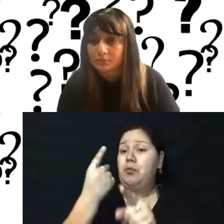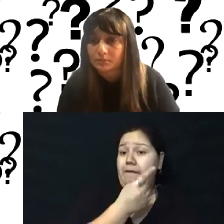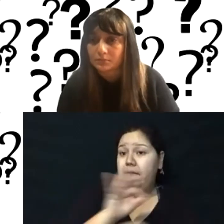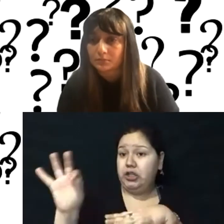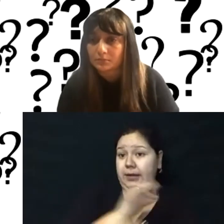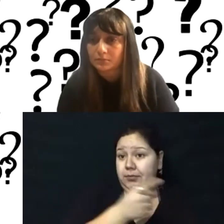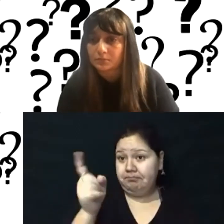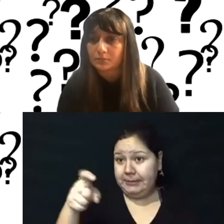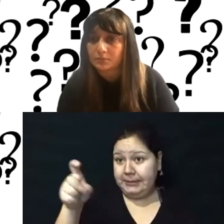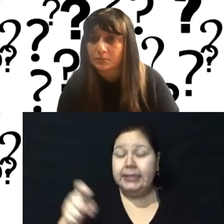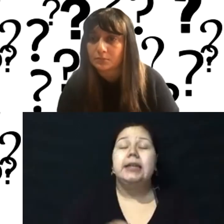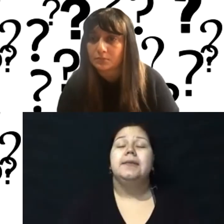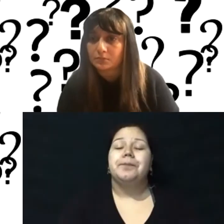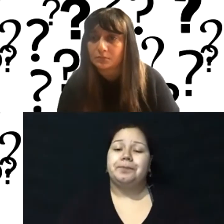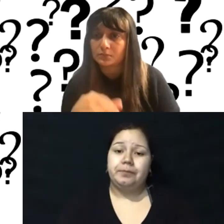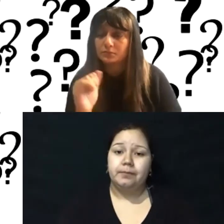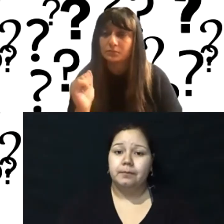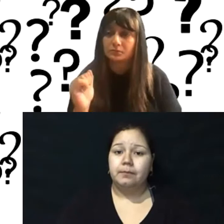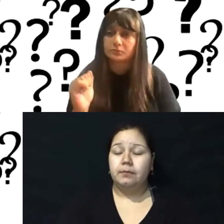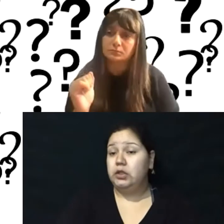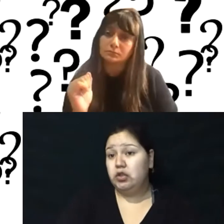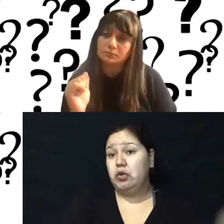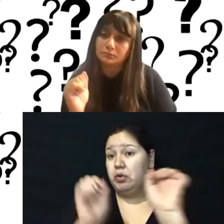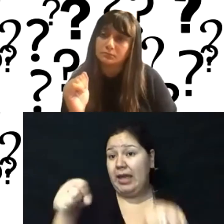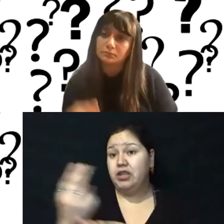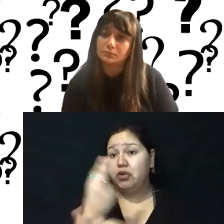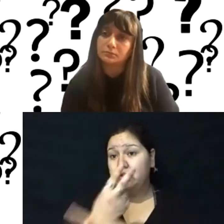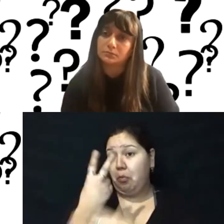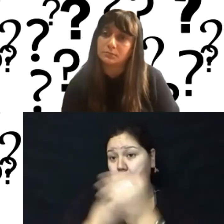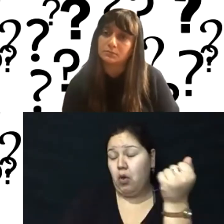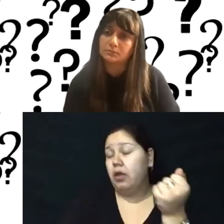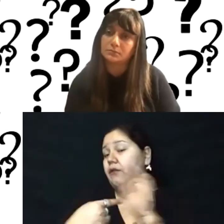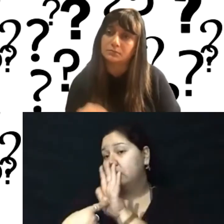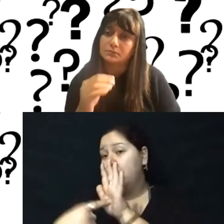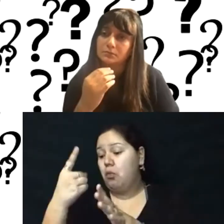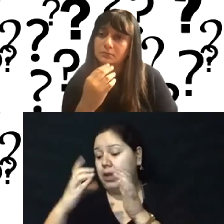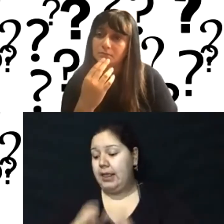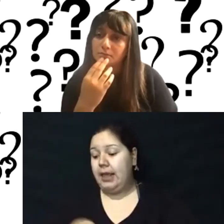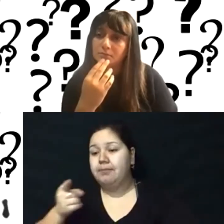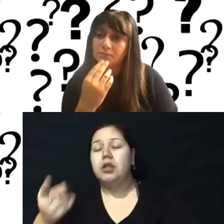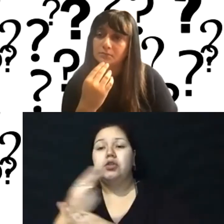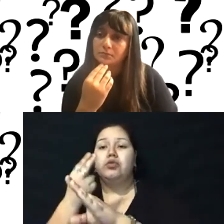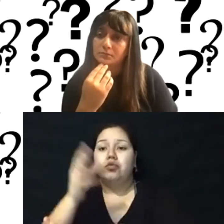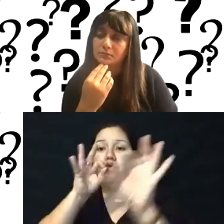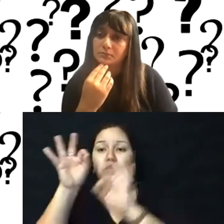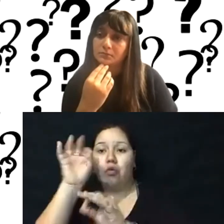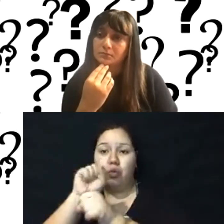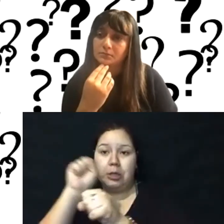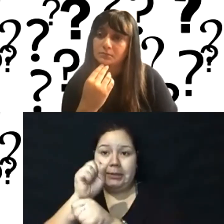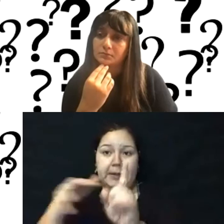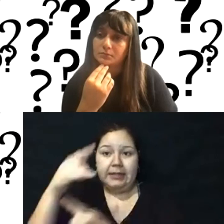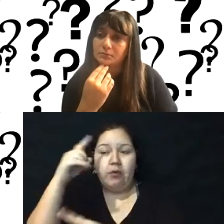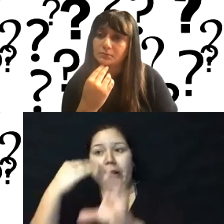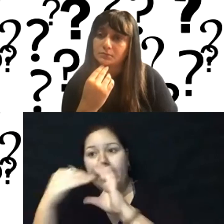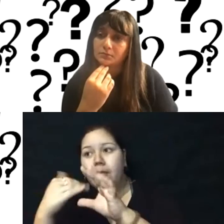Um, you can do both. Like for example, one of my clients, um, uses Google workspace for all of their email drive